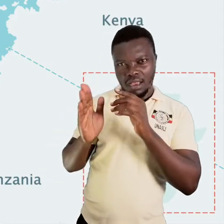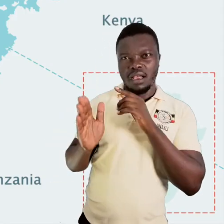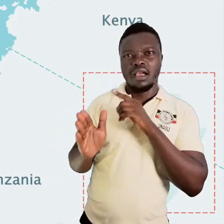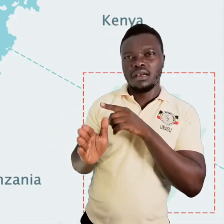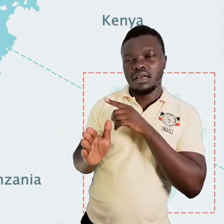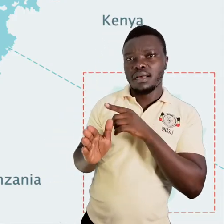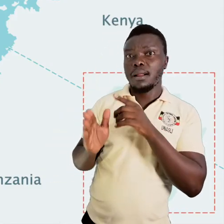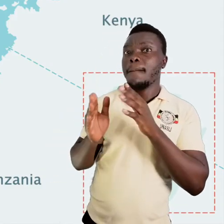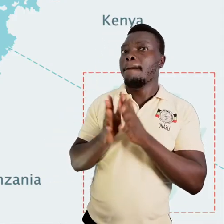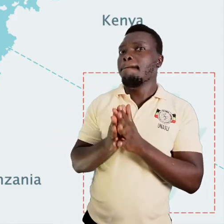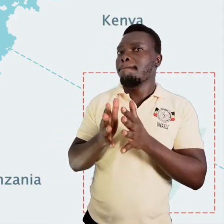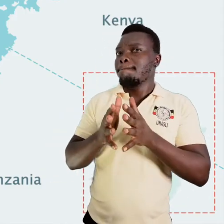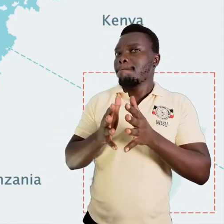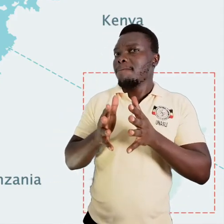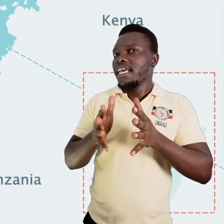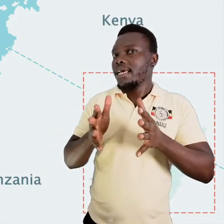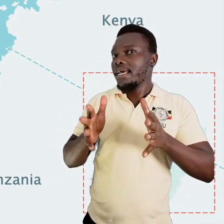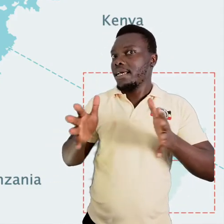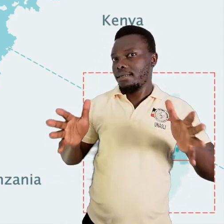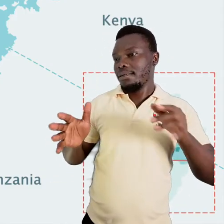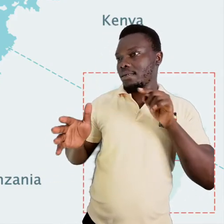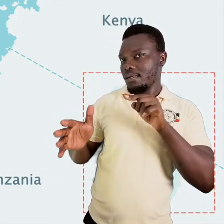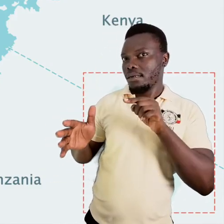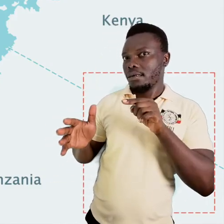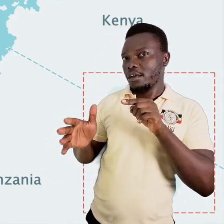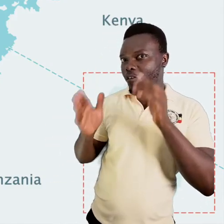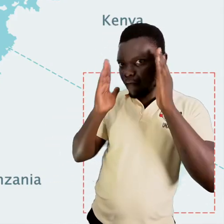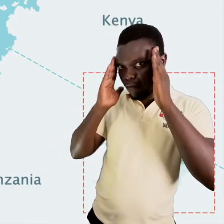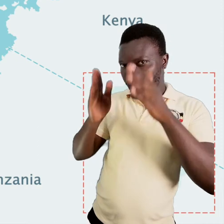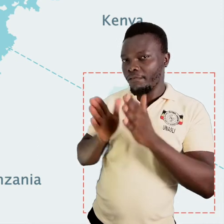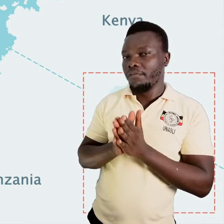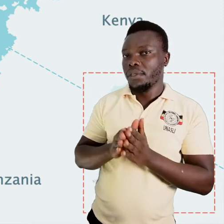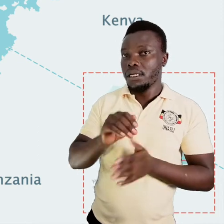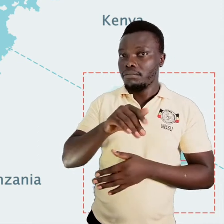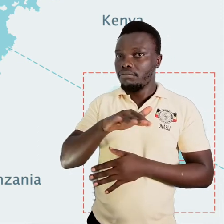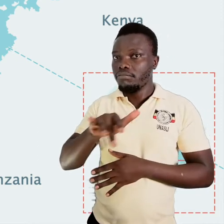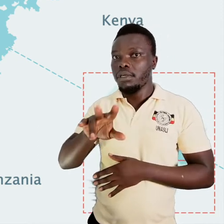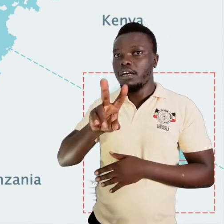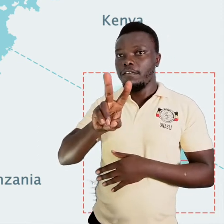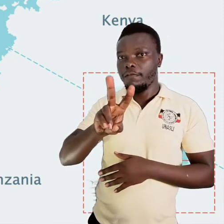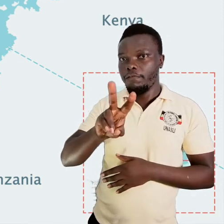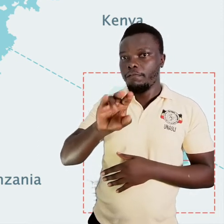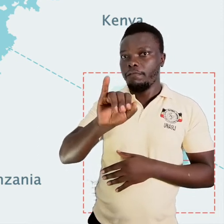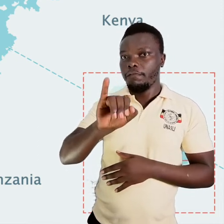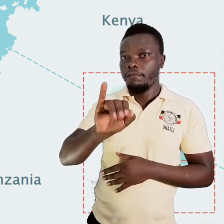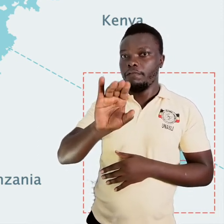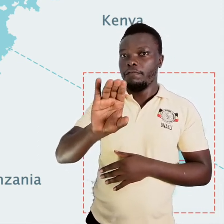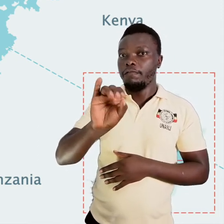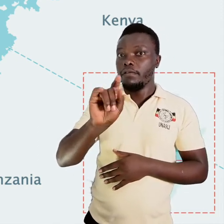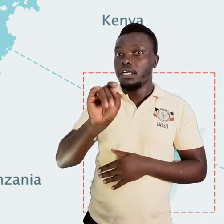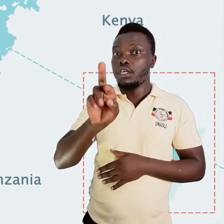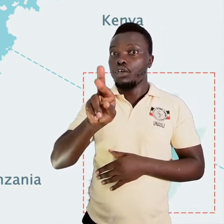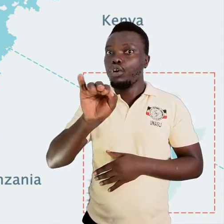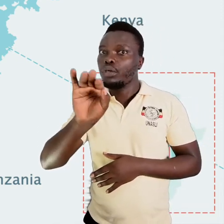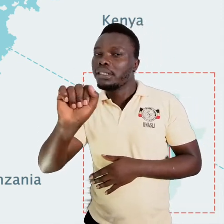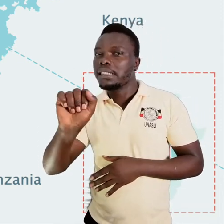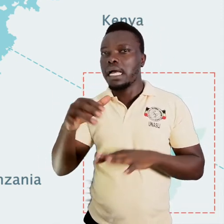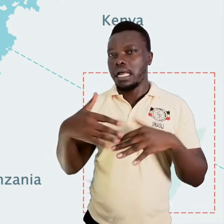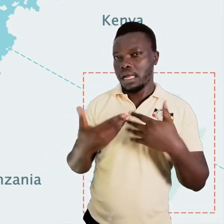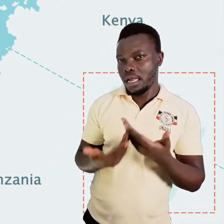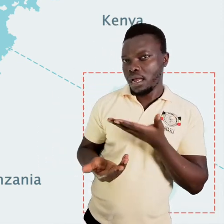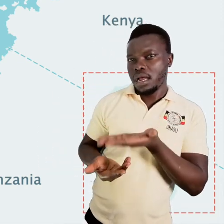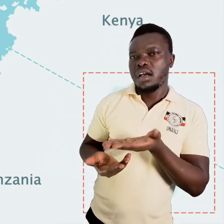majorly at Lake Victoria as a fish landing site. Lake Victoria is shared